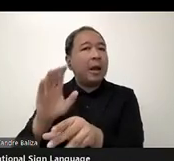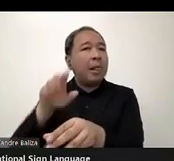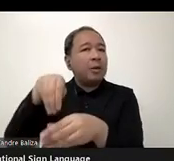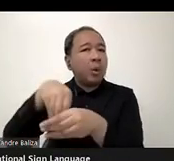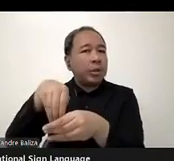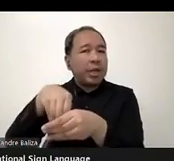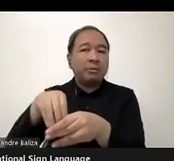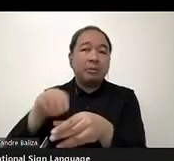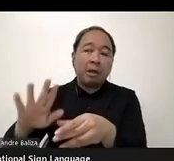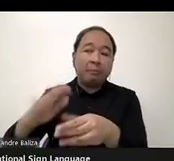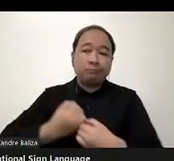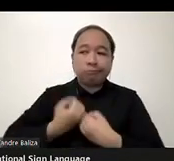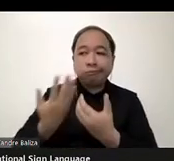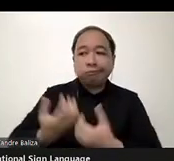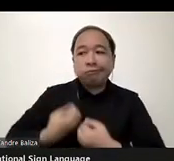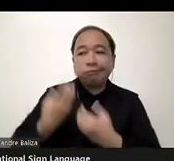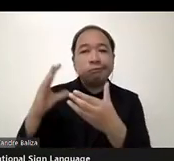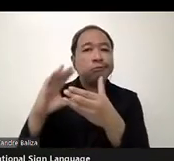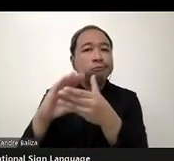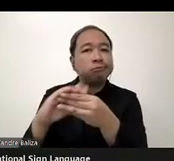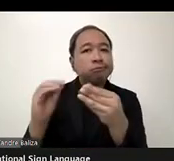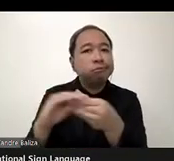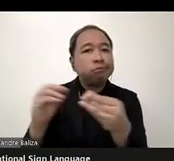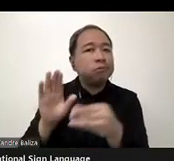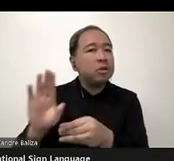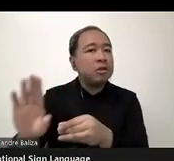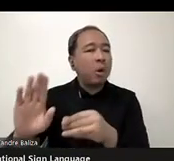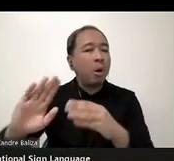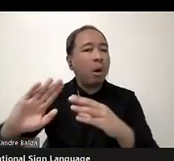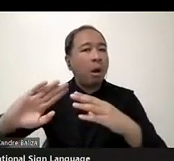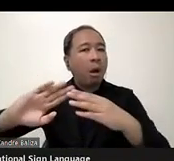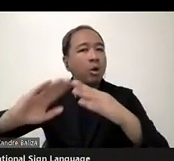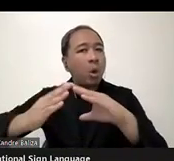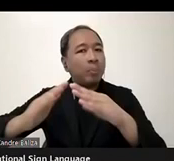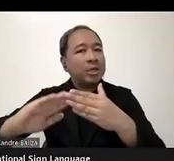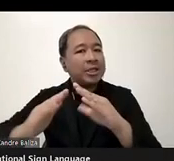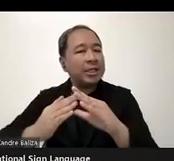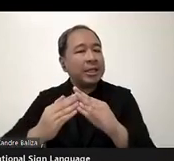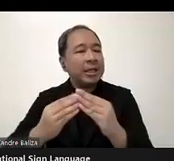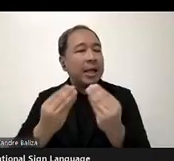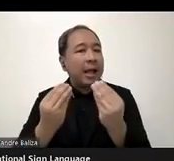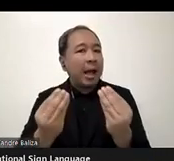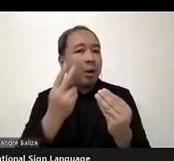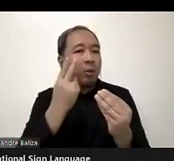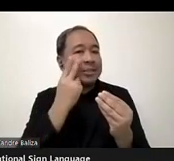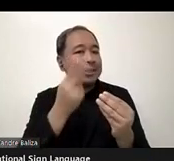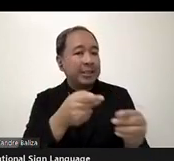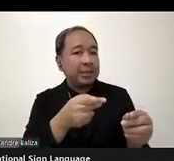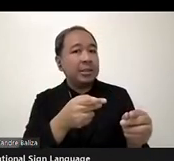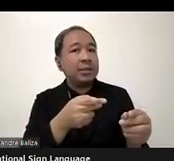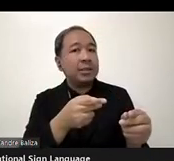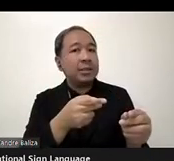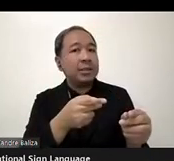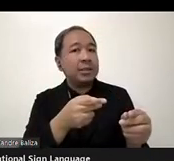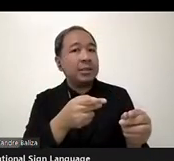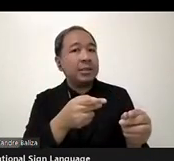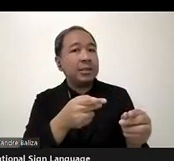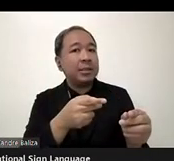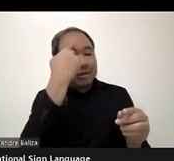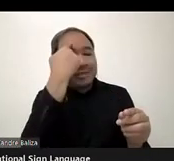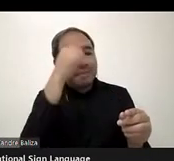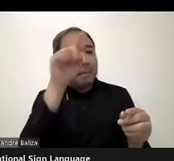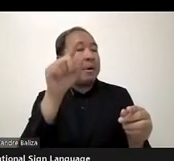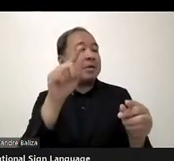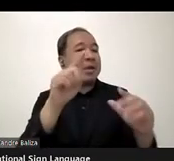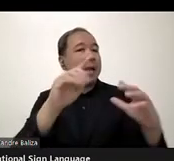within their communities, to innovation around smart access, to research on